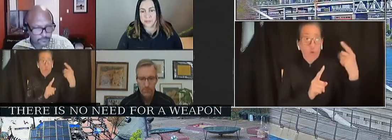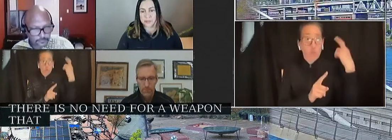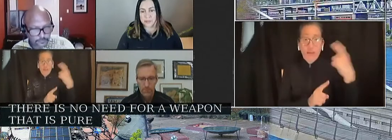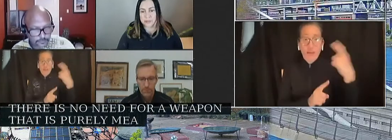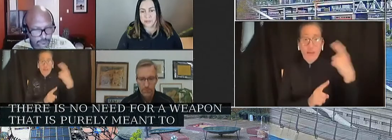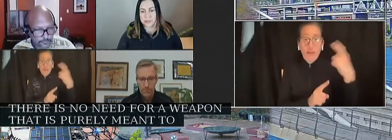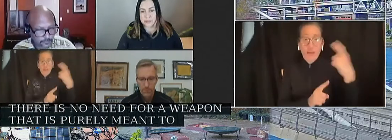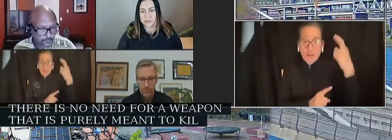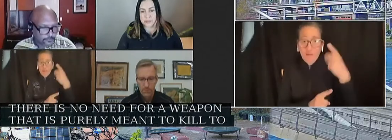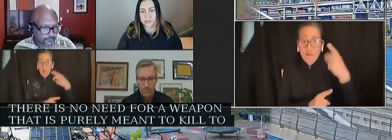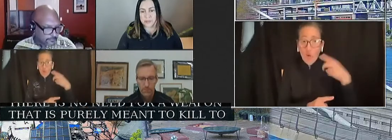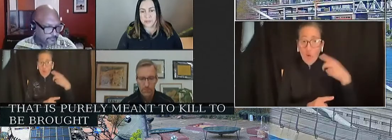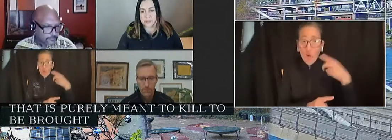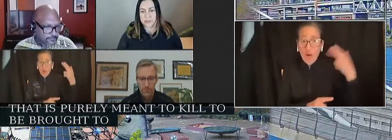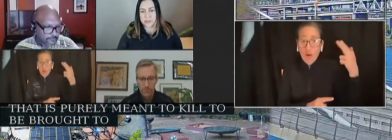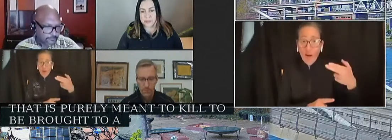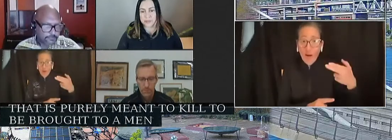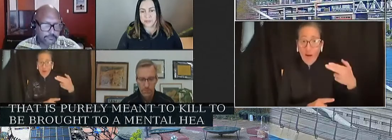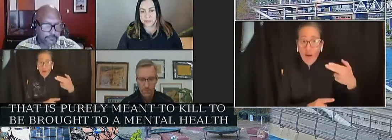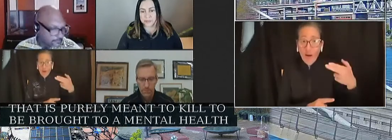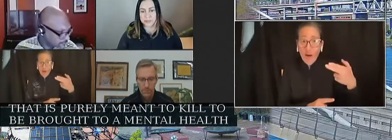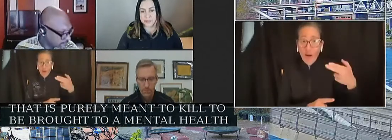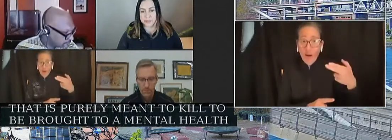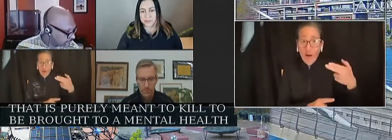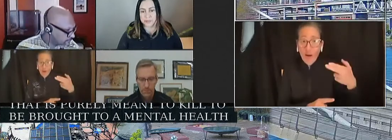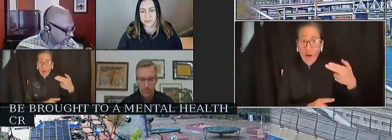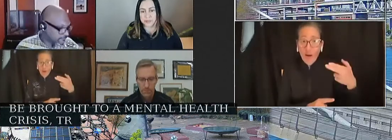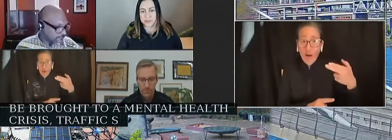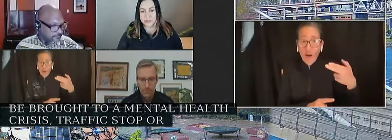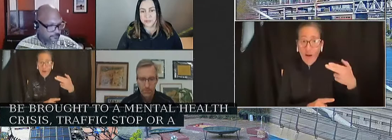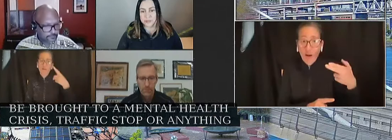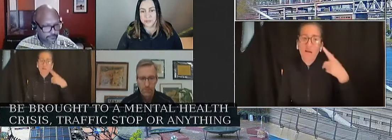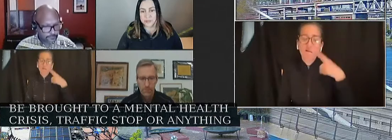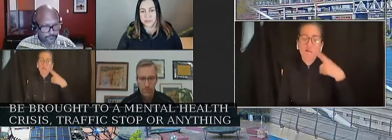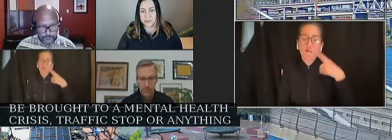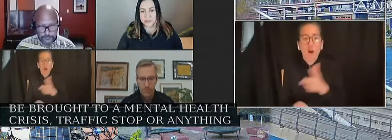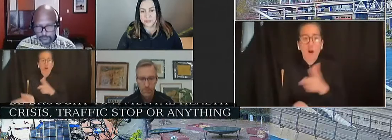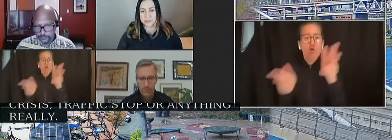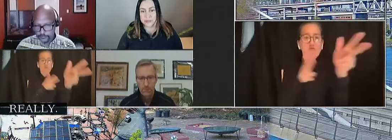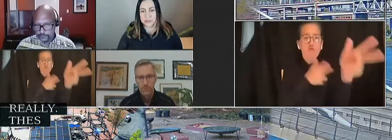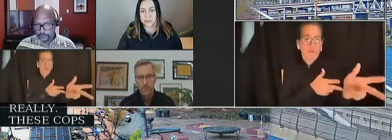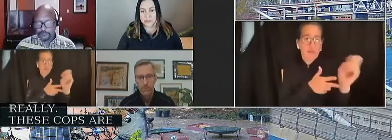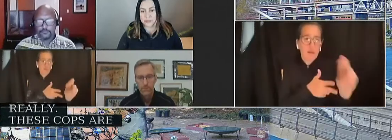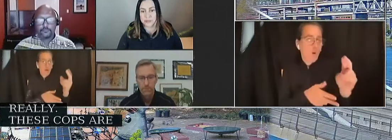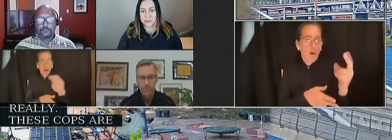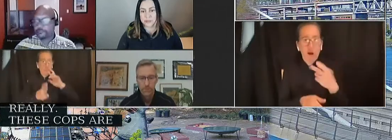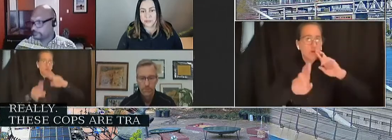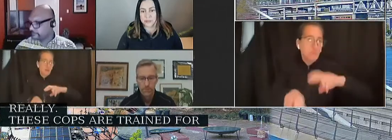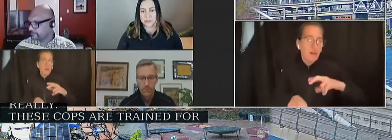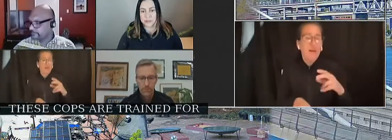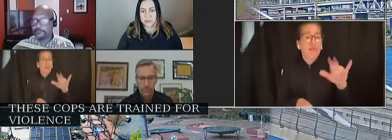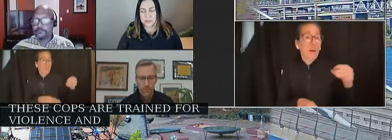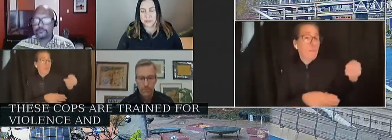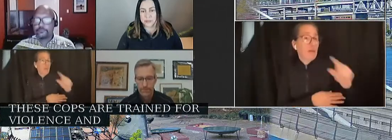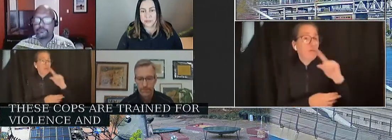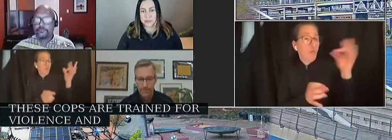stop, or to anything really. These cops are trained for violence and we no longer want to pay for violence in our community. Thank you.